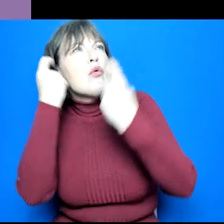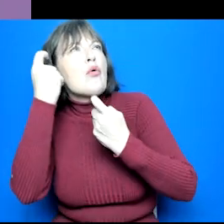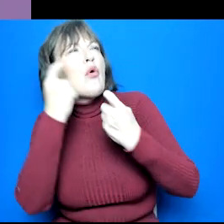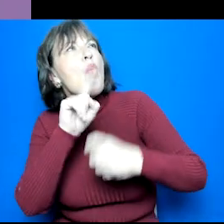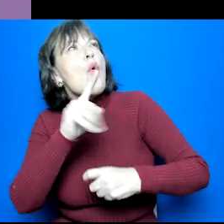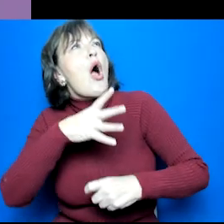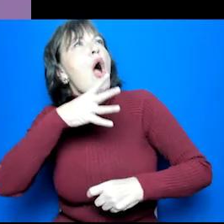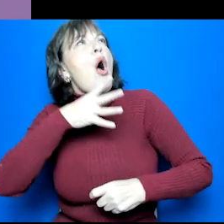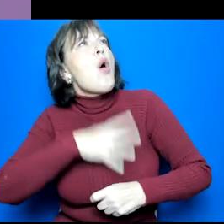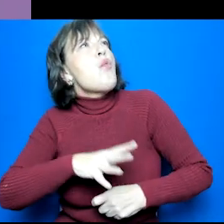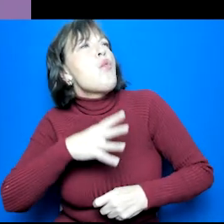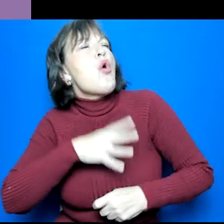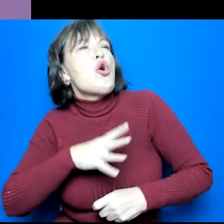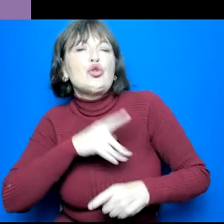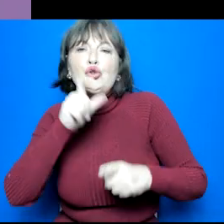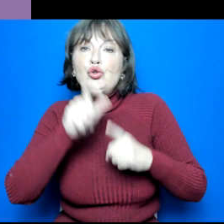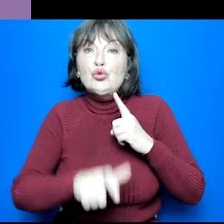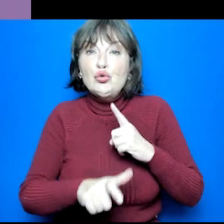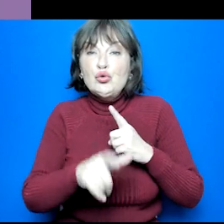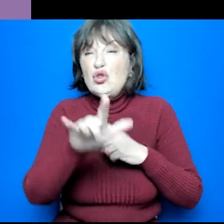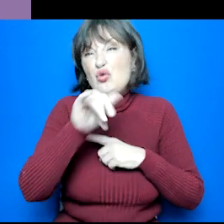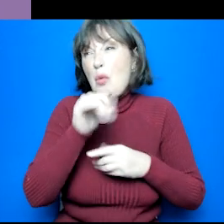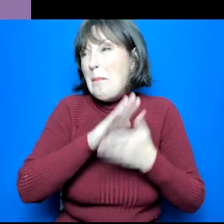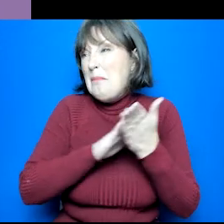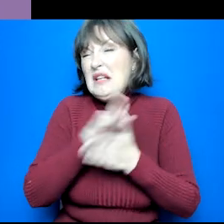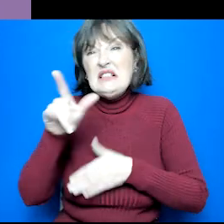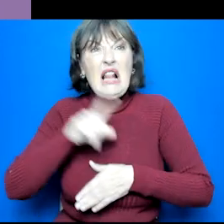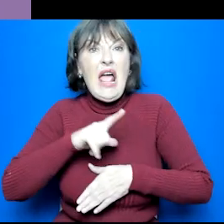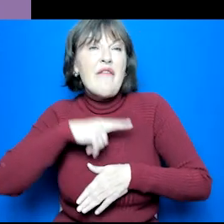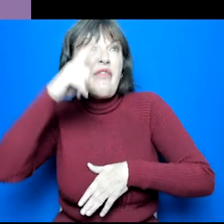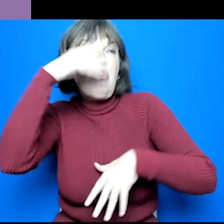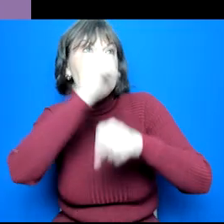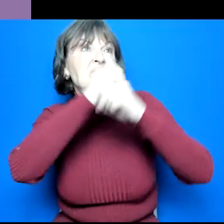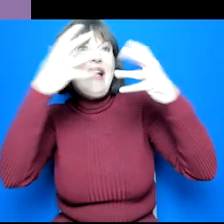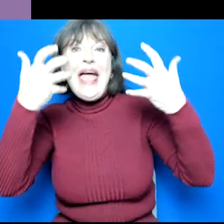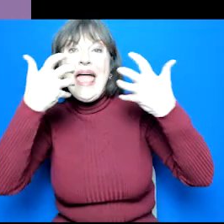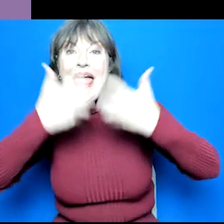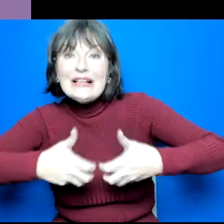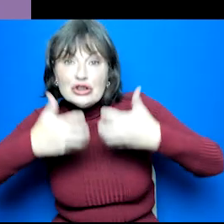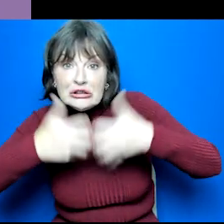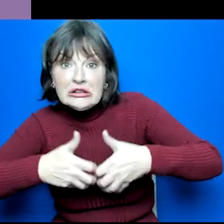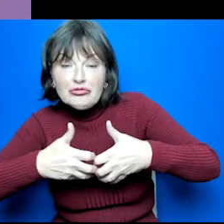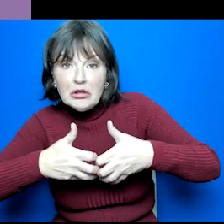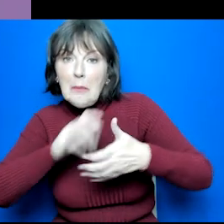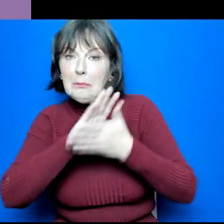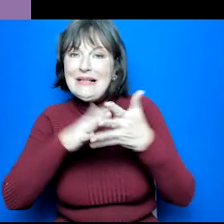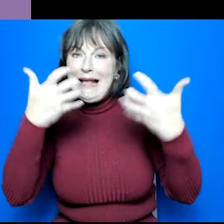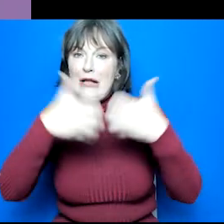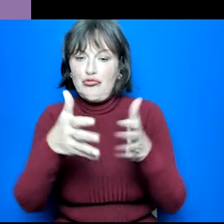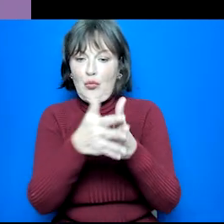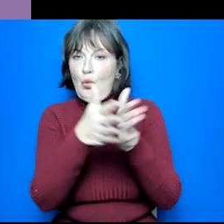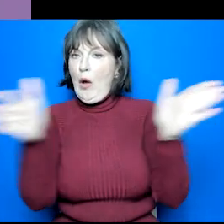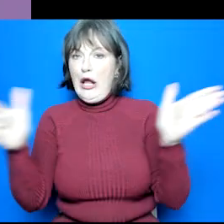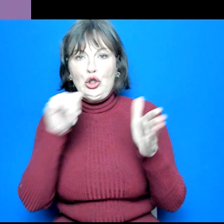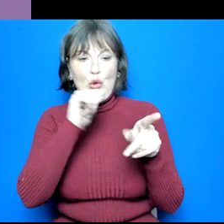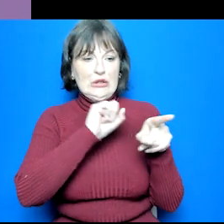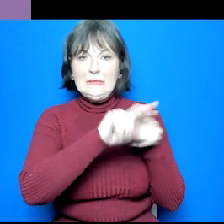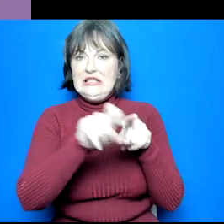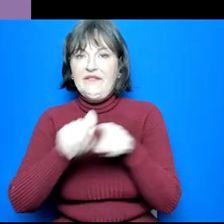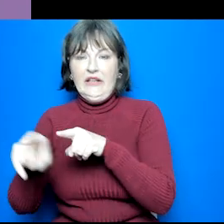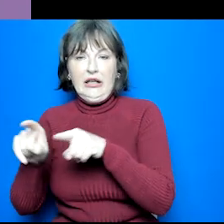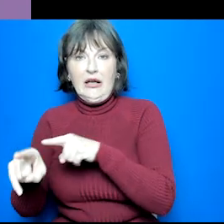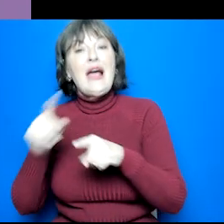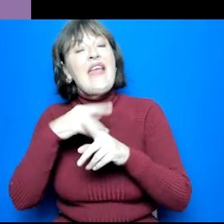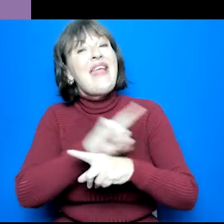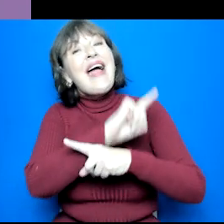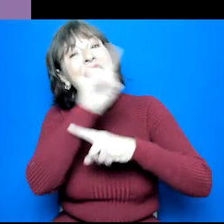quite like engineering and if I have maths and physics what could I do with that? We support and encourage them to find out what qualifications and skills might be required